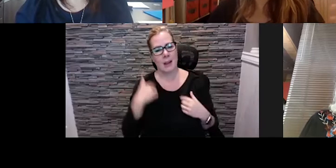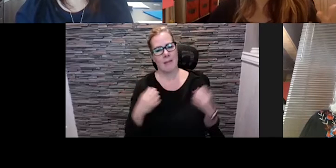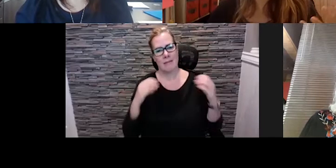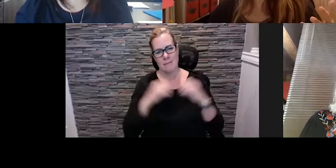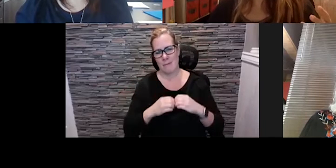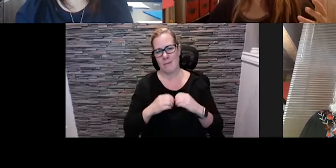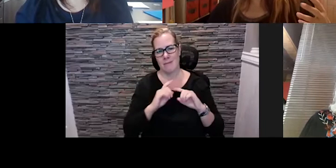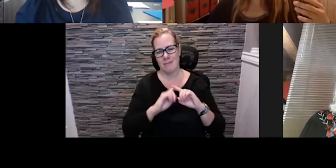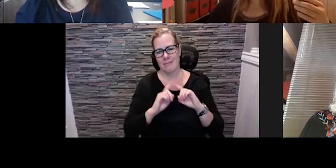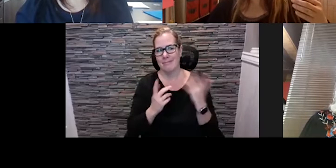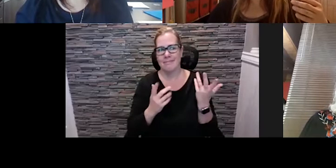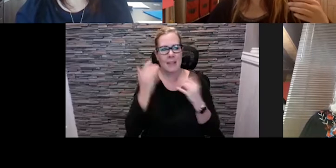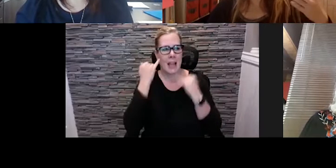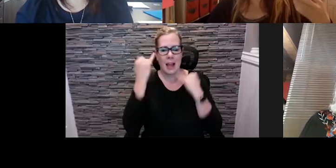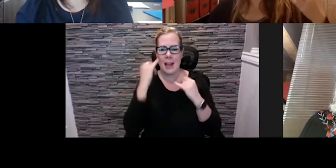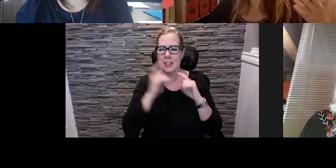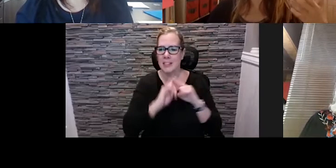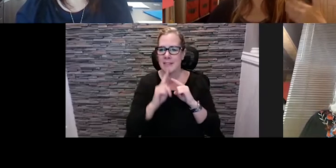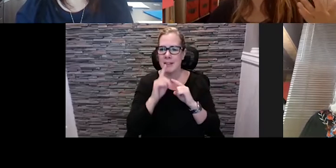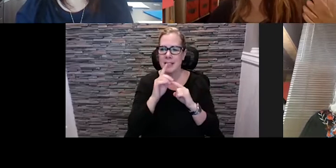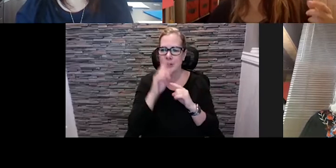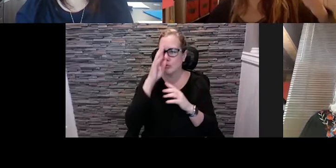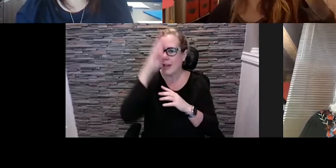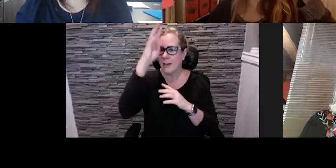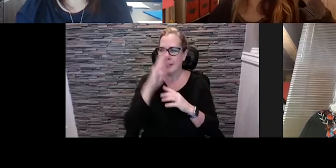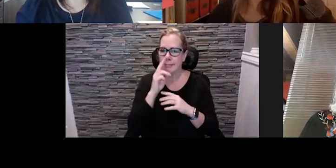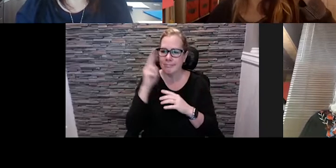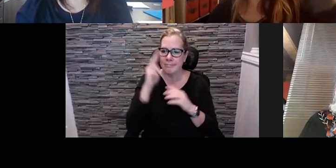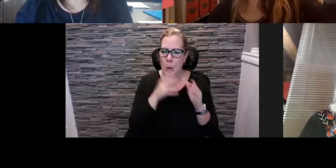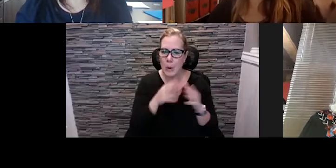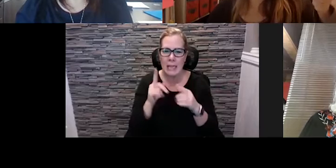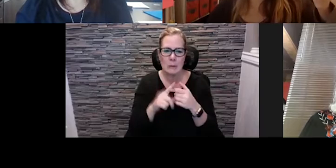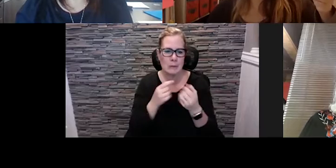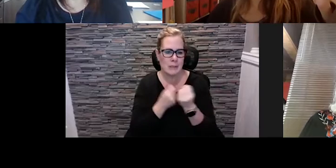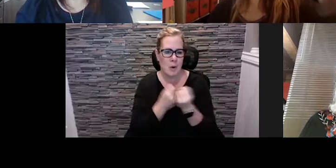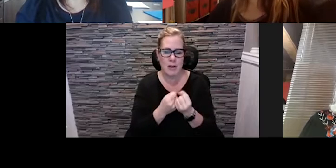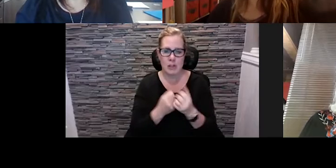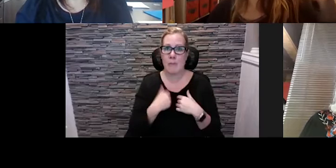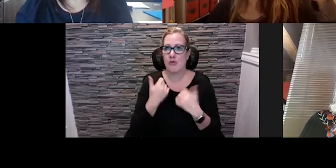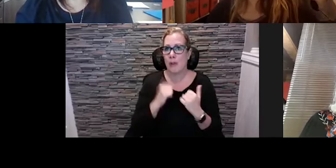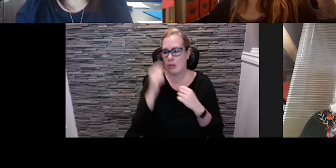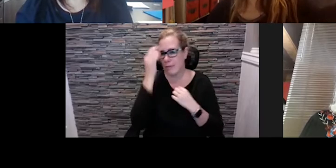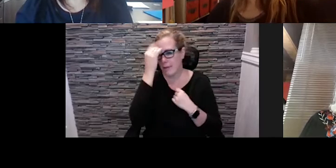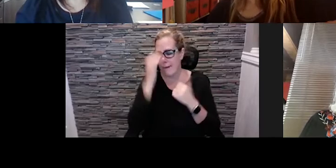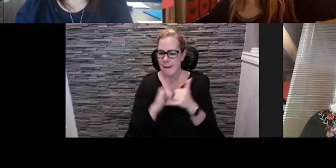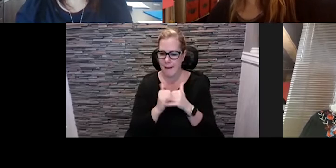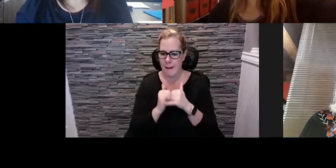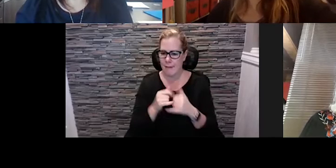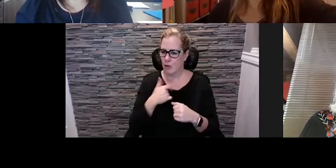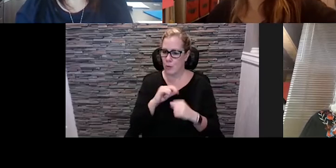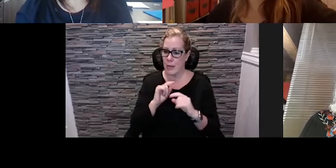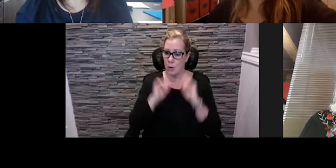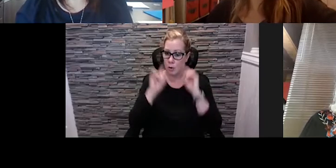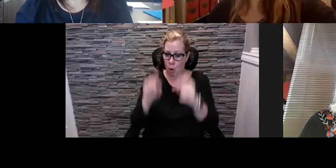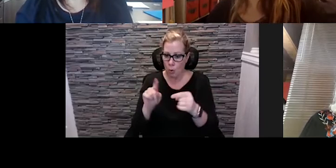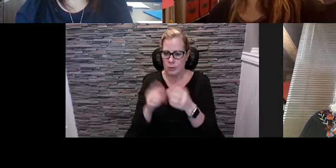ways that you know again for me it was well how do we get to them how do we go to where they